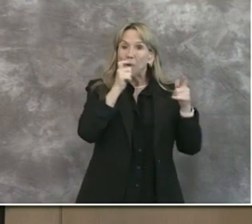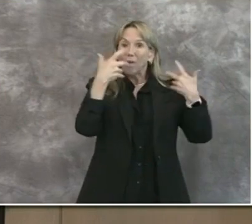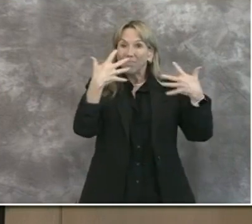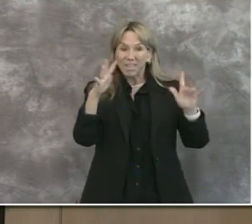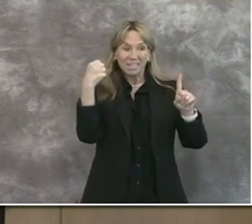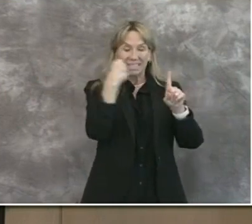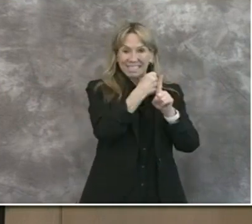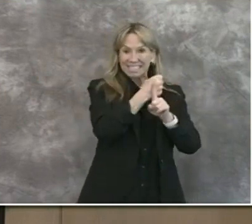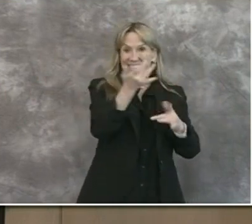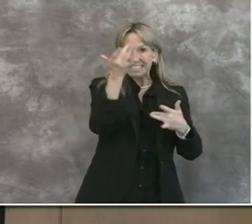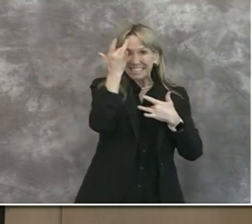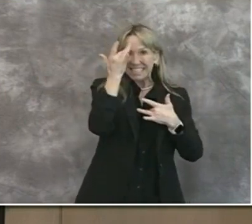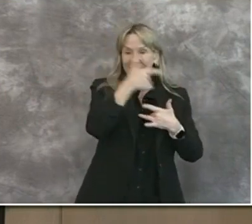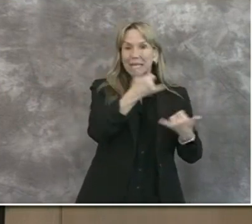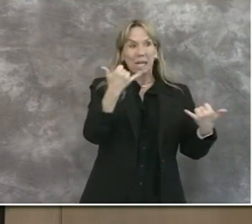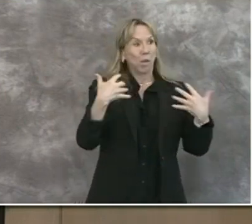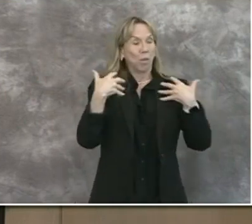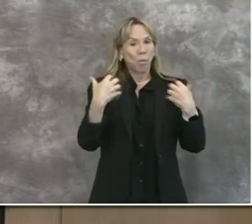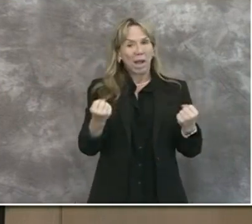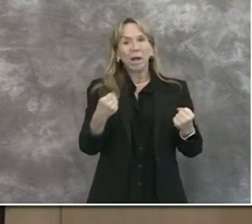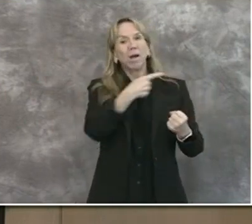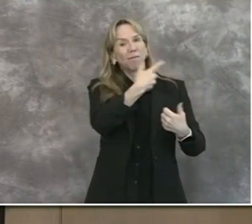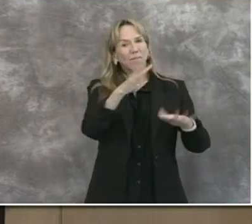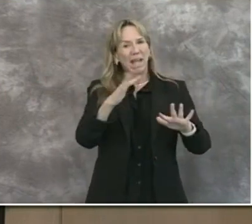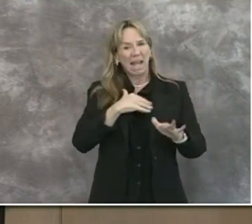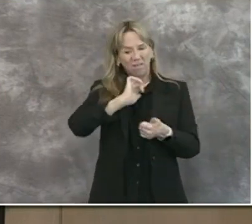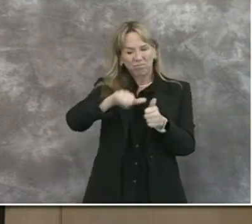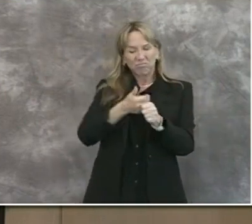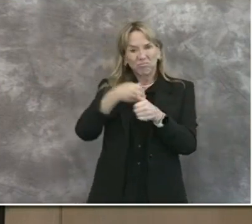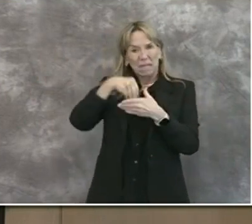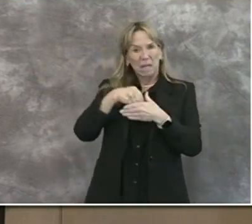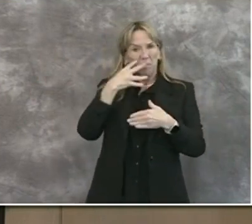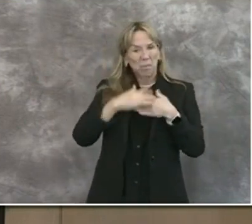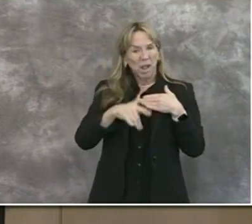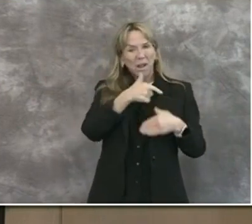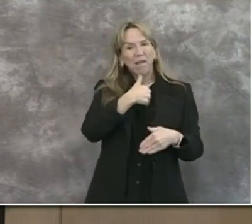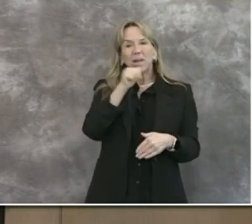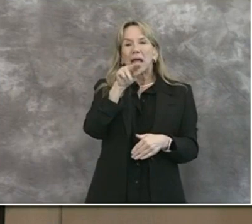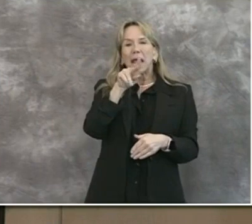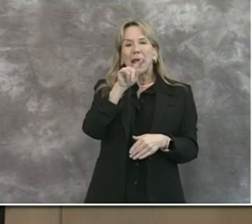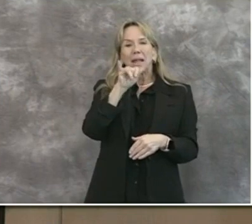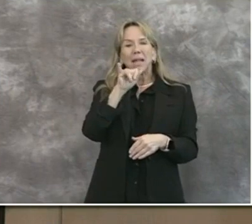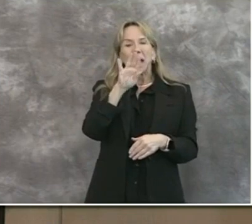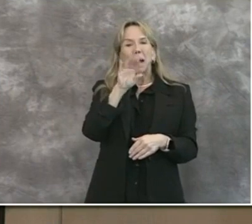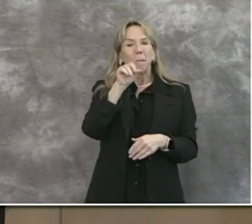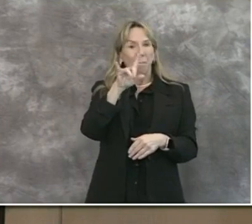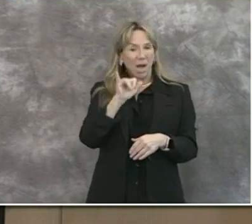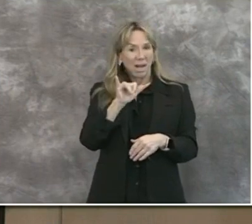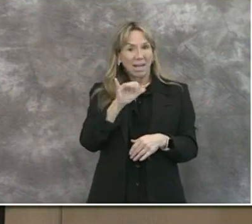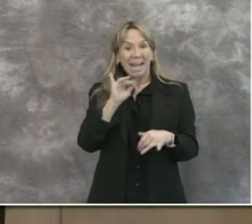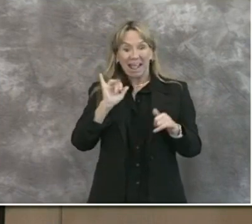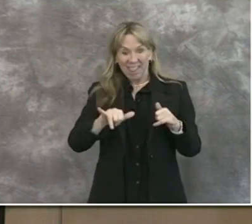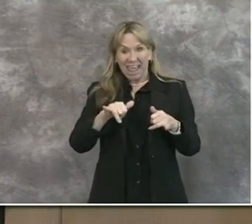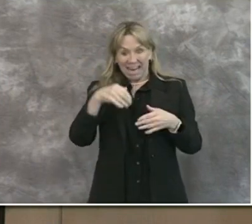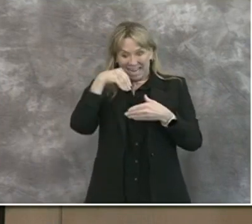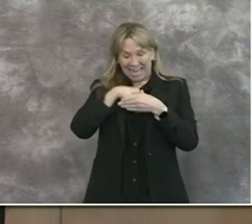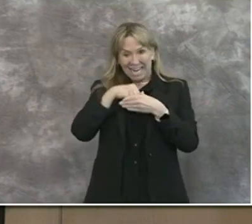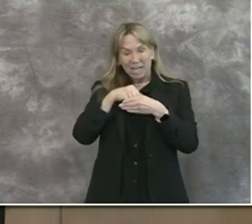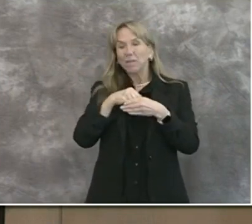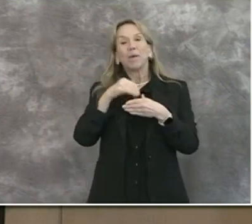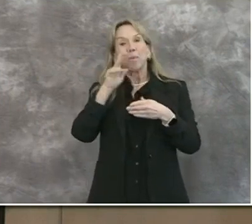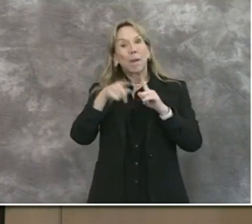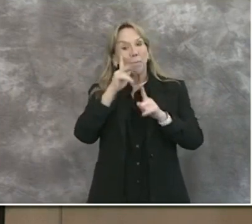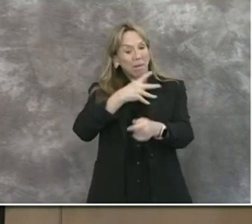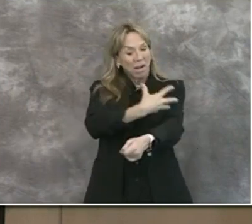have developed antibodies against the virus. Historically, this blood called convalescent plasma has been